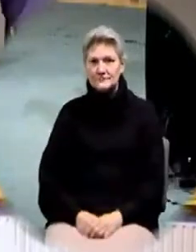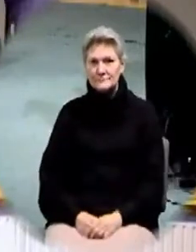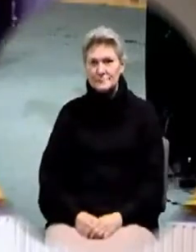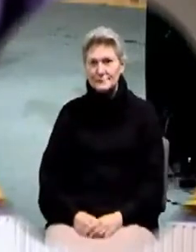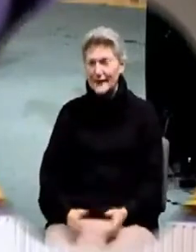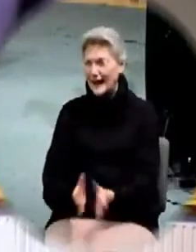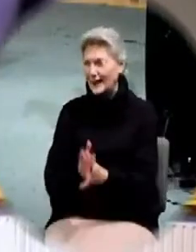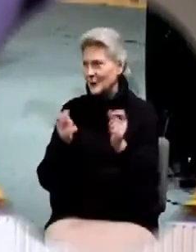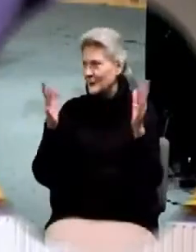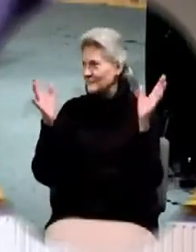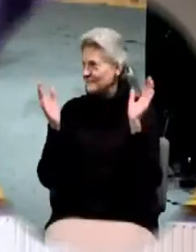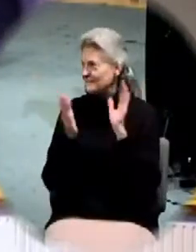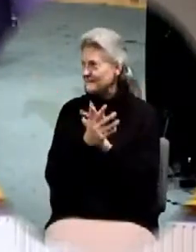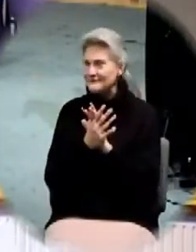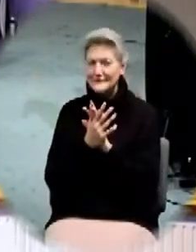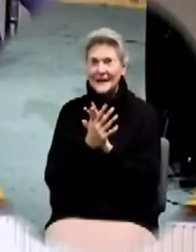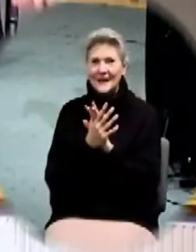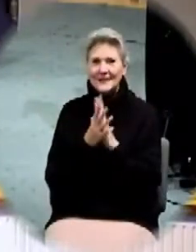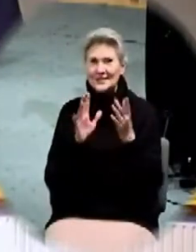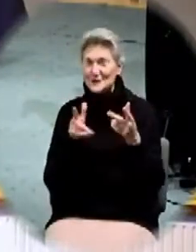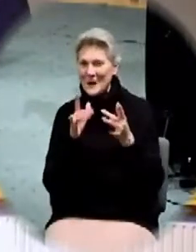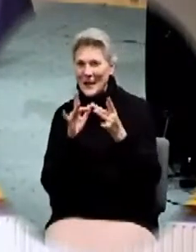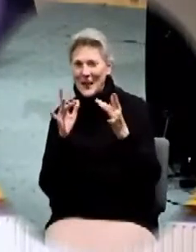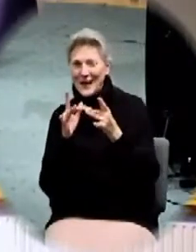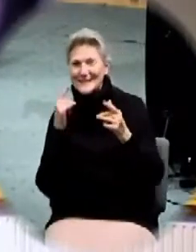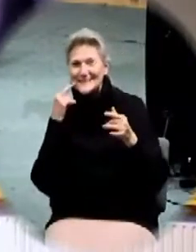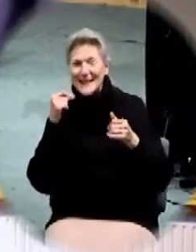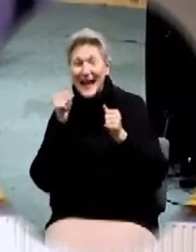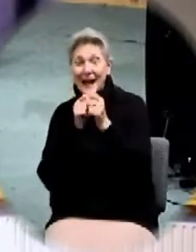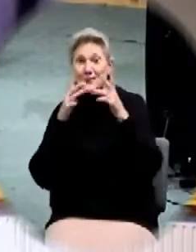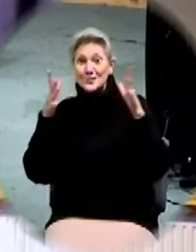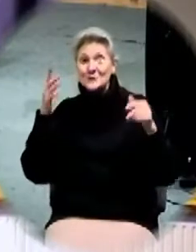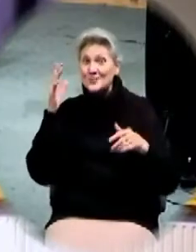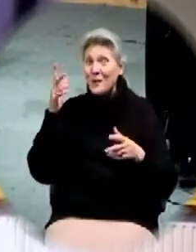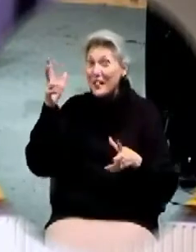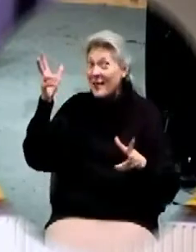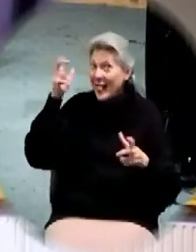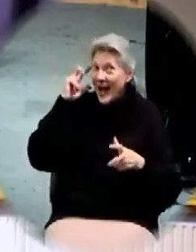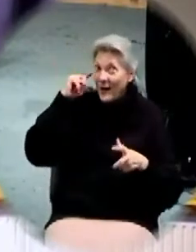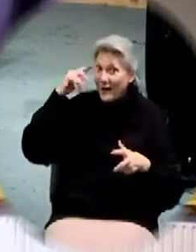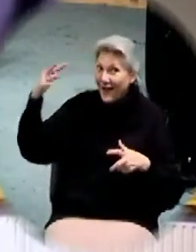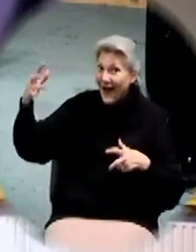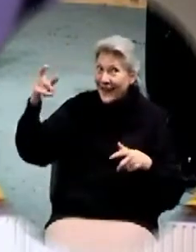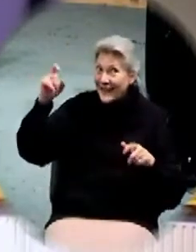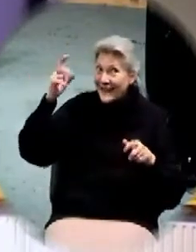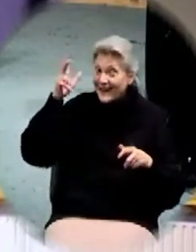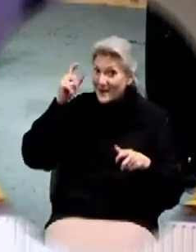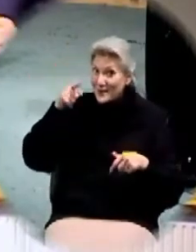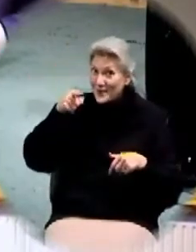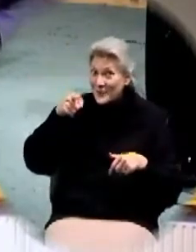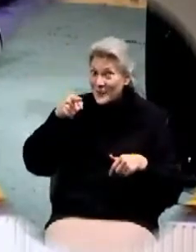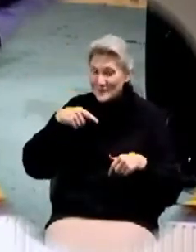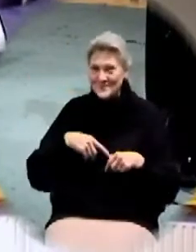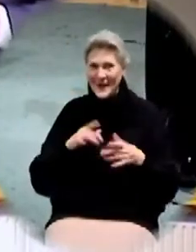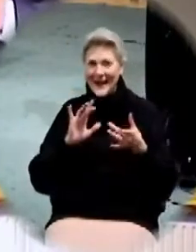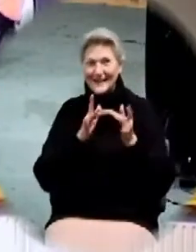Hallelujah. Somebody online say, hallelujah, so loud I can hear it. Ah, you're not loud enough.